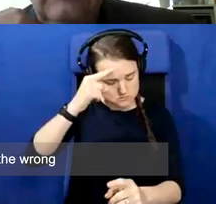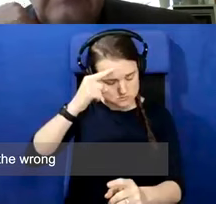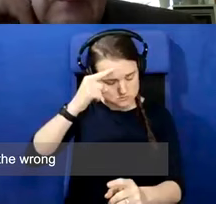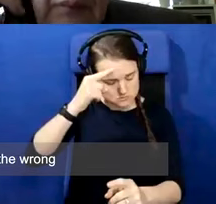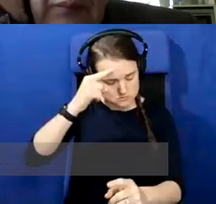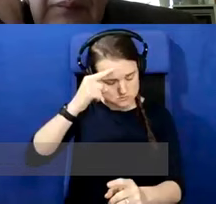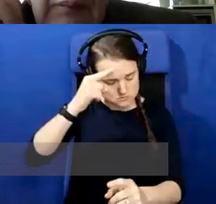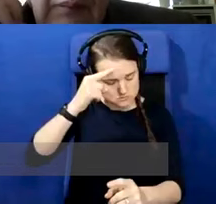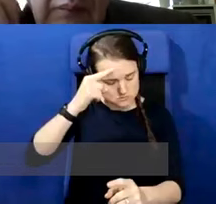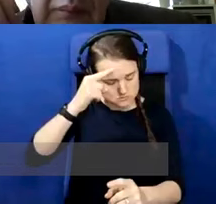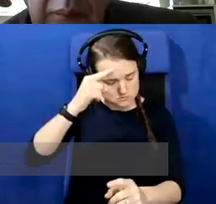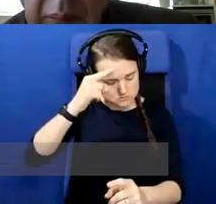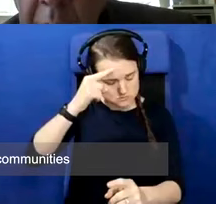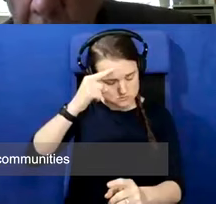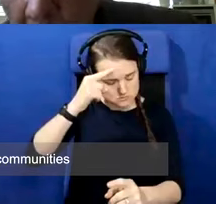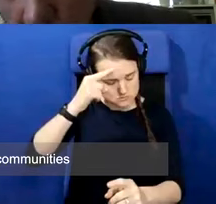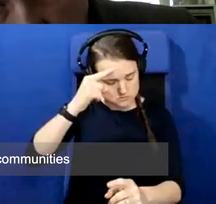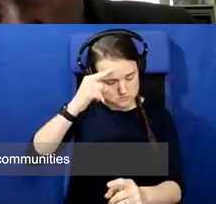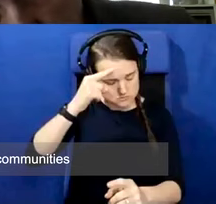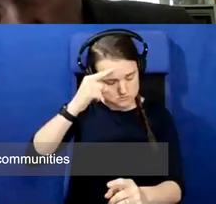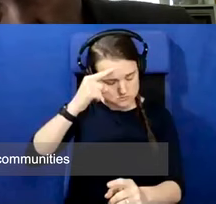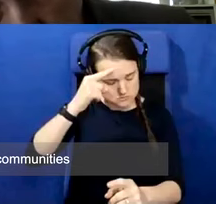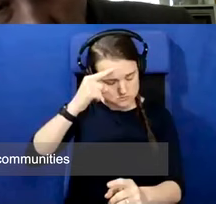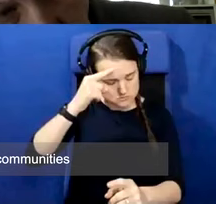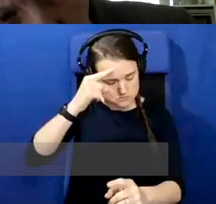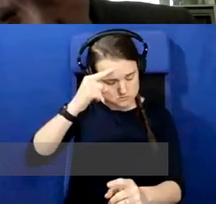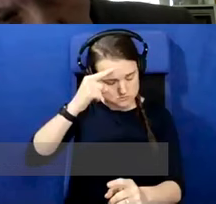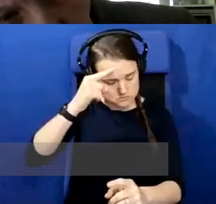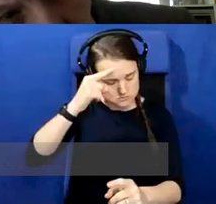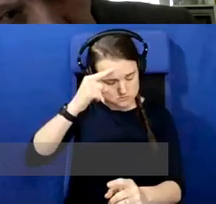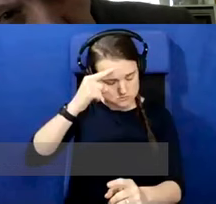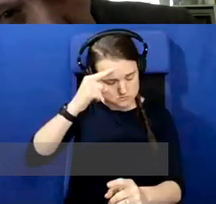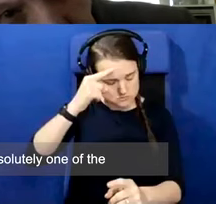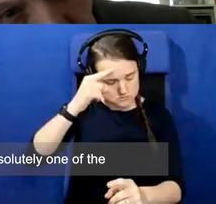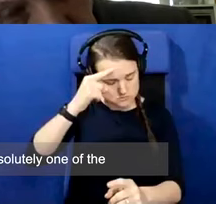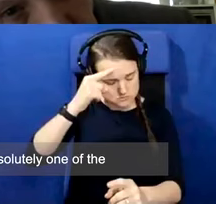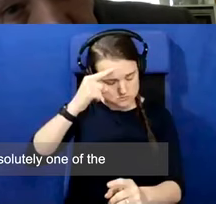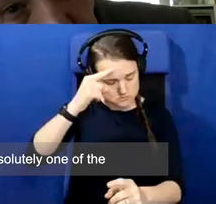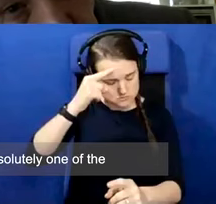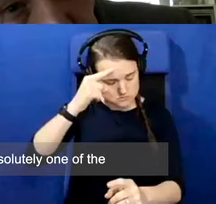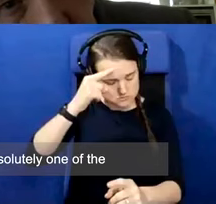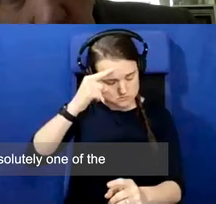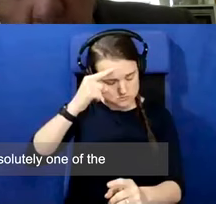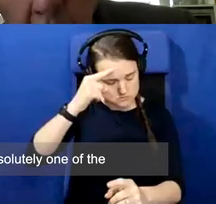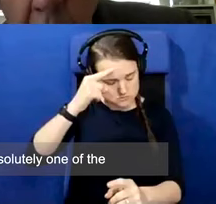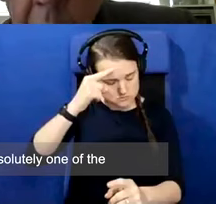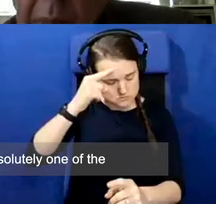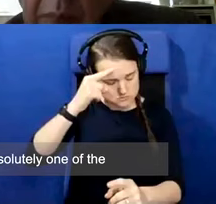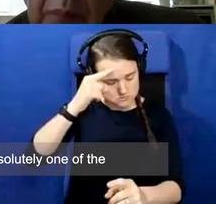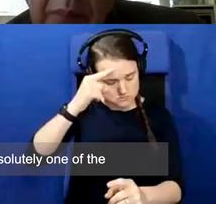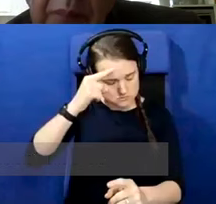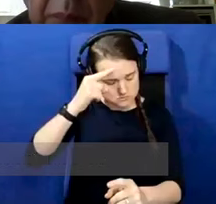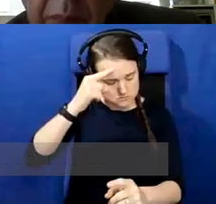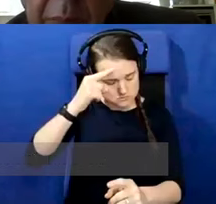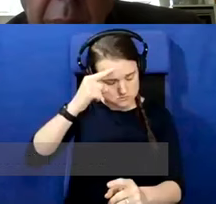on the wrong side of this border, just as much as those communities in, in Cabin and Monaghan and Donegal. Yeah, absolutely. One of the